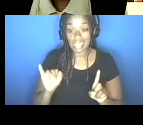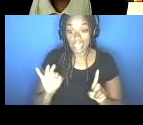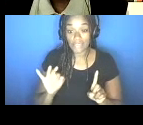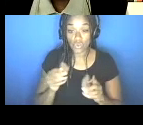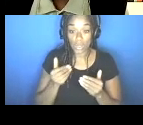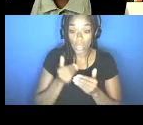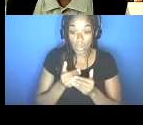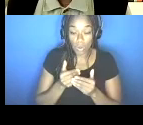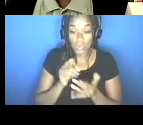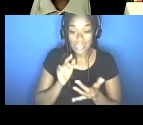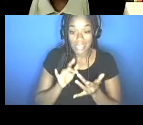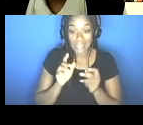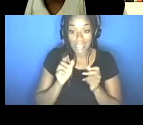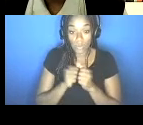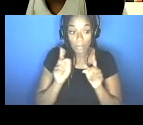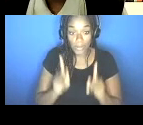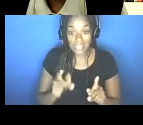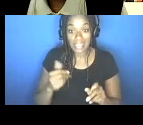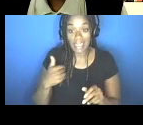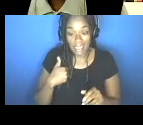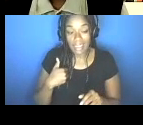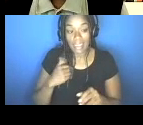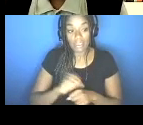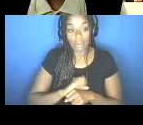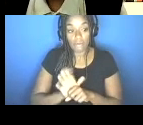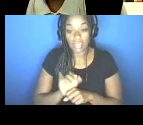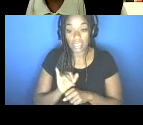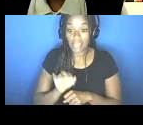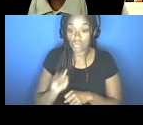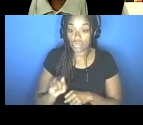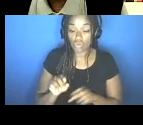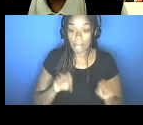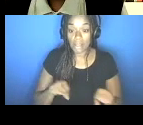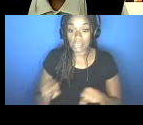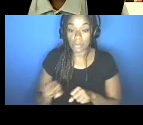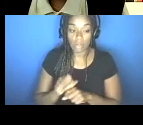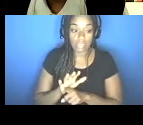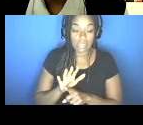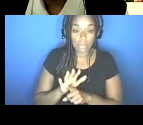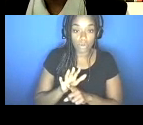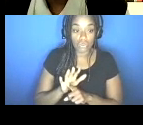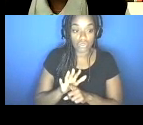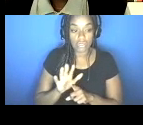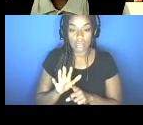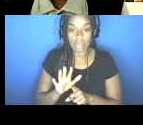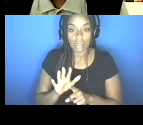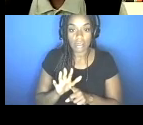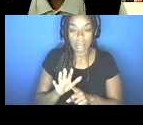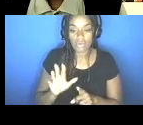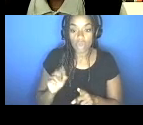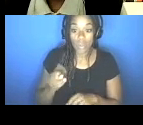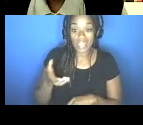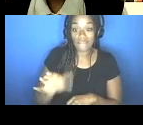who's had it, you know, you know, if you were a possible exposure, folks, no one's going to call and make you quarantine at home. But we can